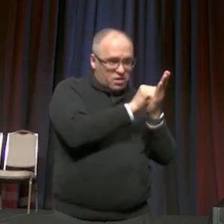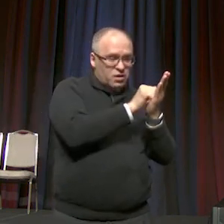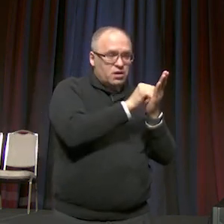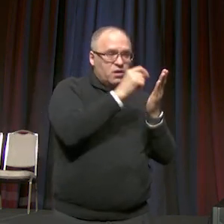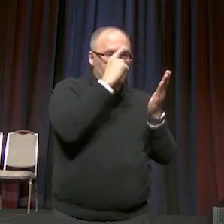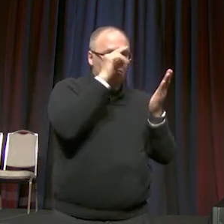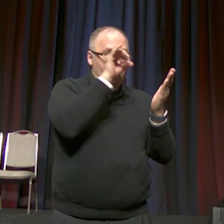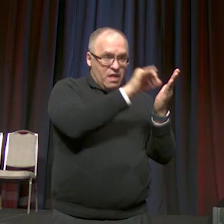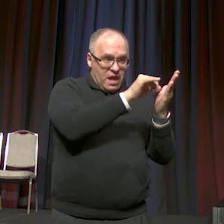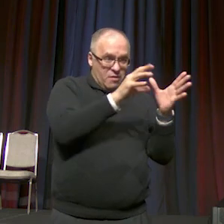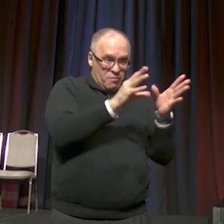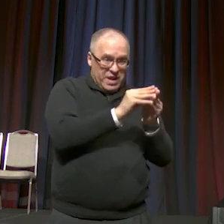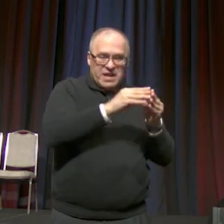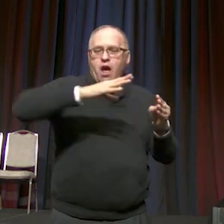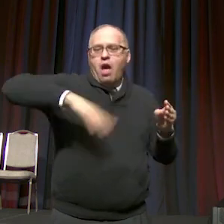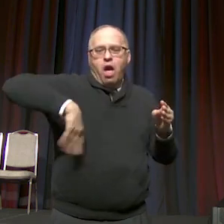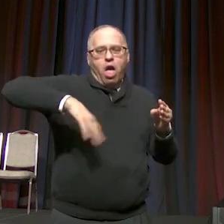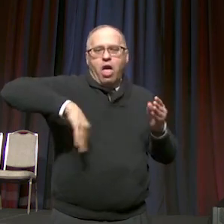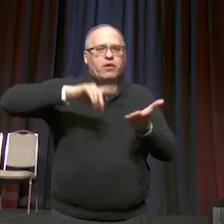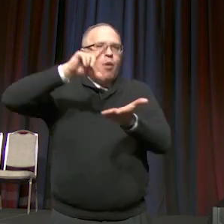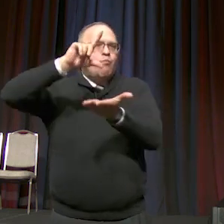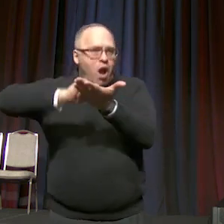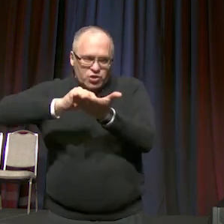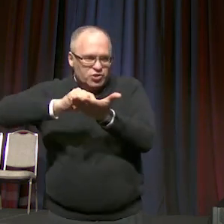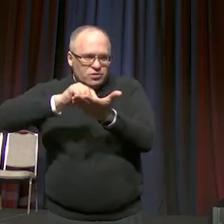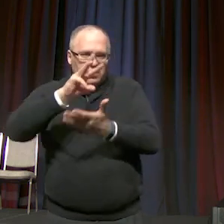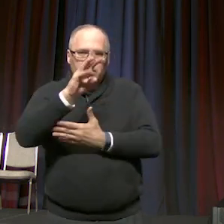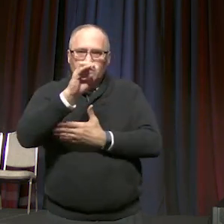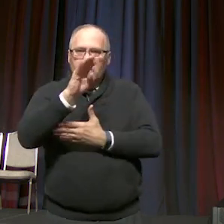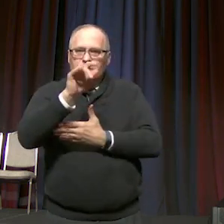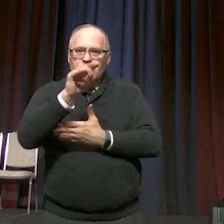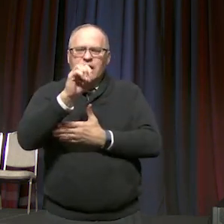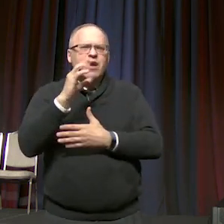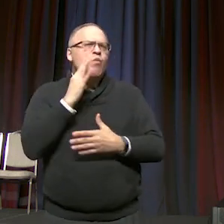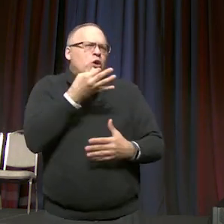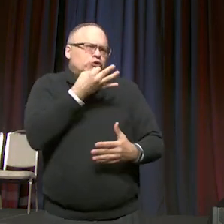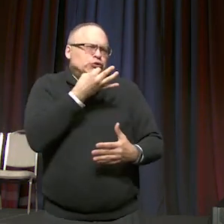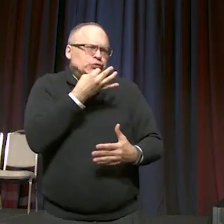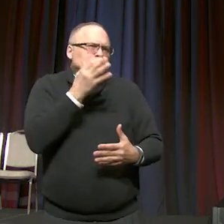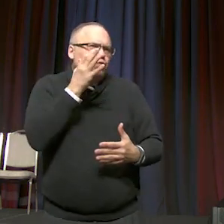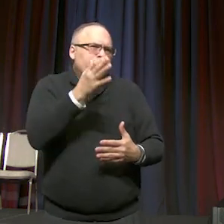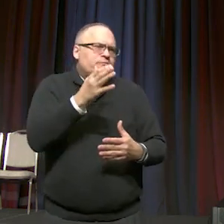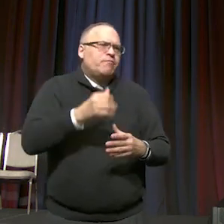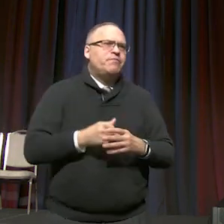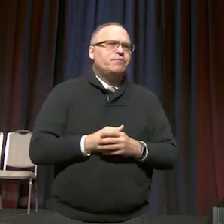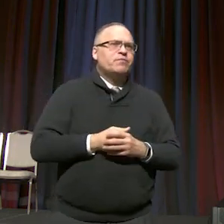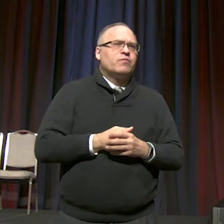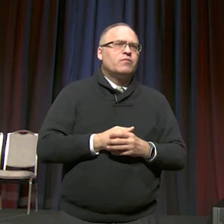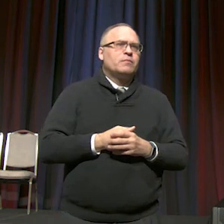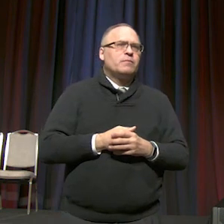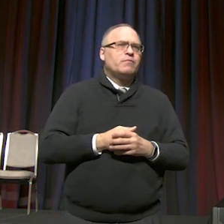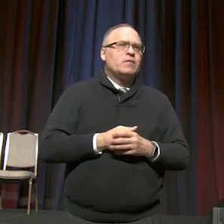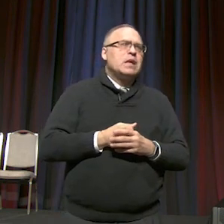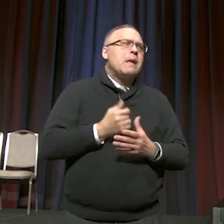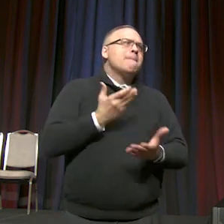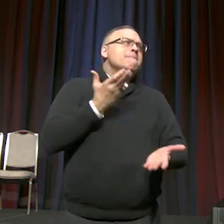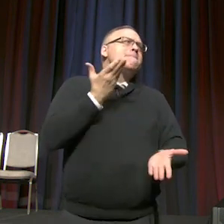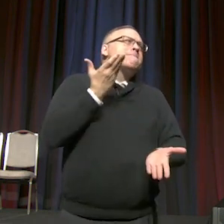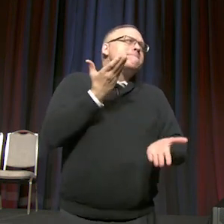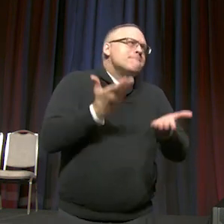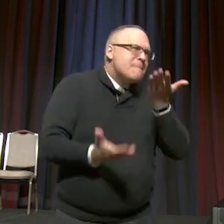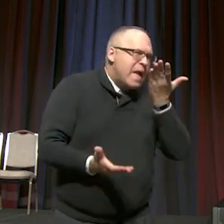yet. It should be published very soon, but it hasn't yet. There may well be